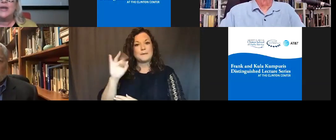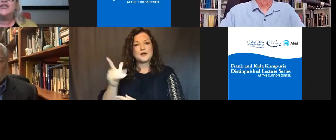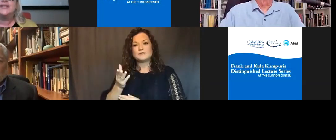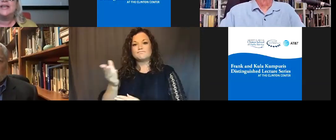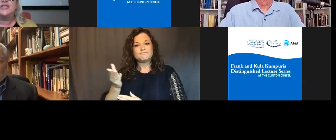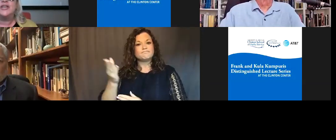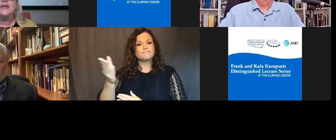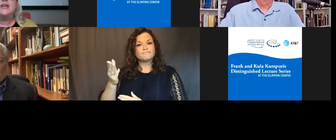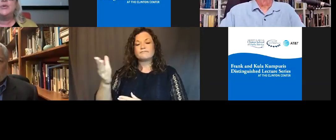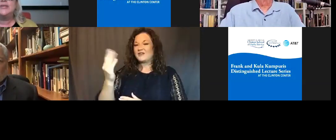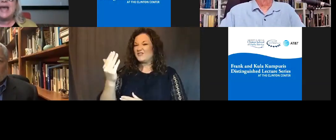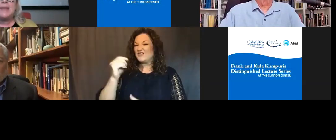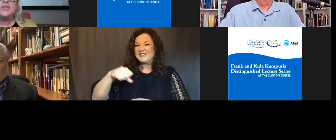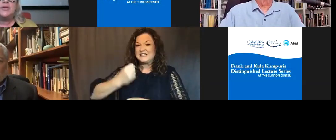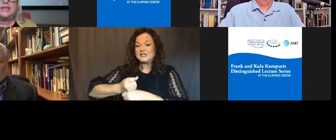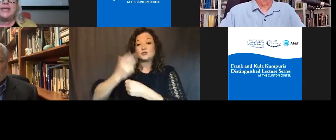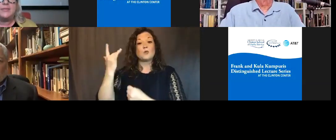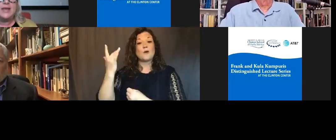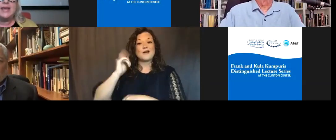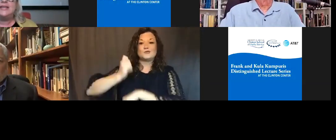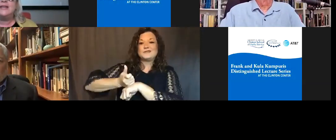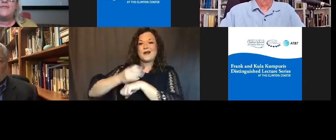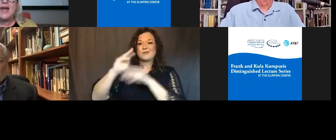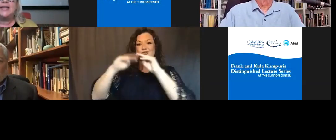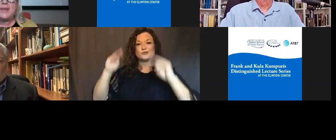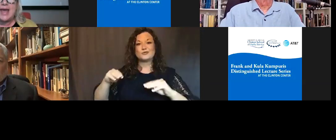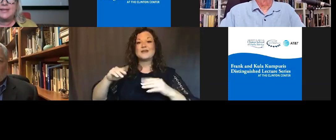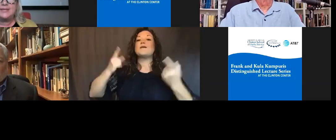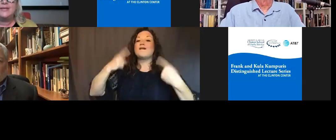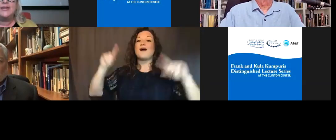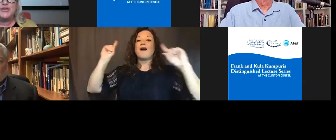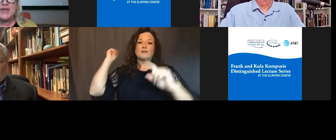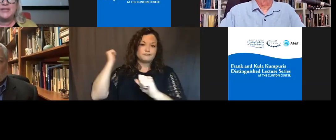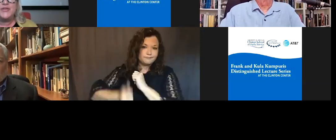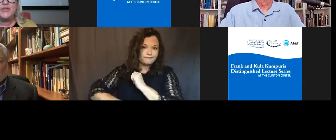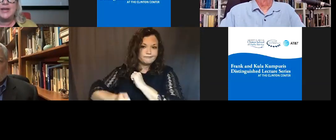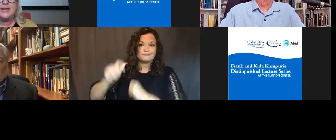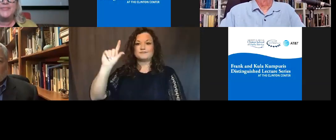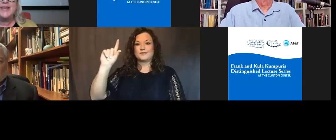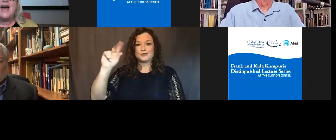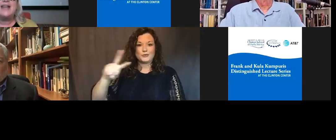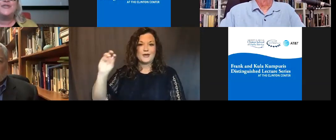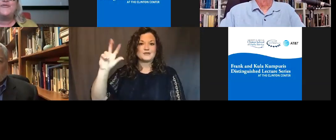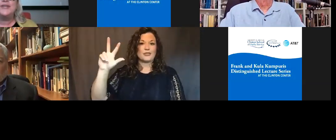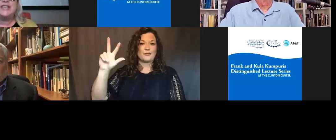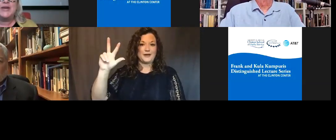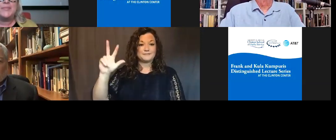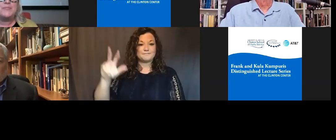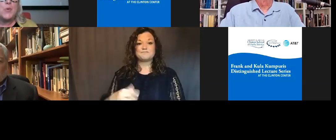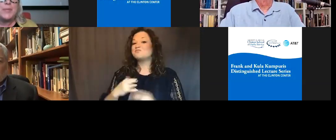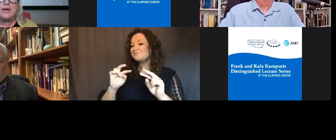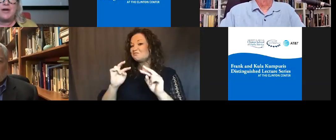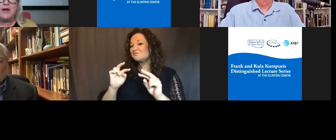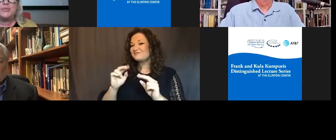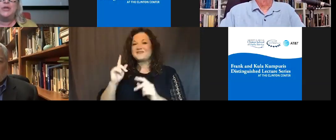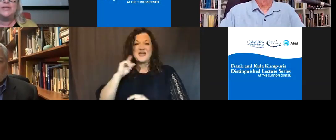congressional session to establish the museum until it finally passed in 2003. I look forward to hearing a bit